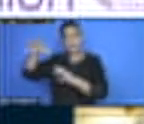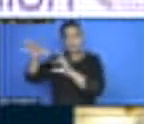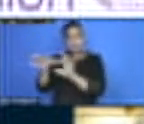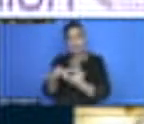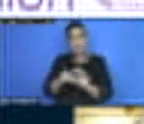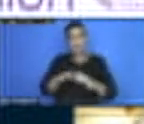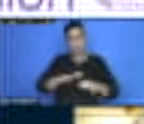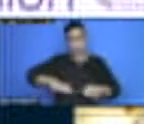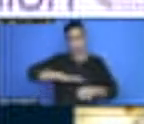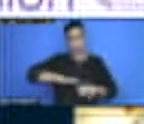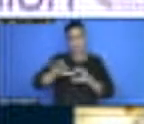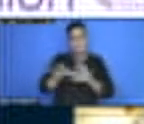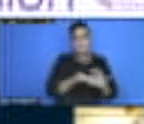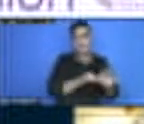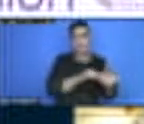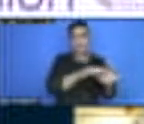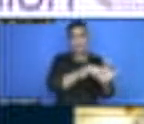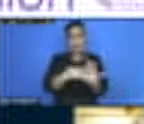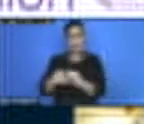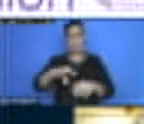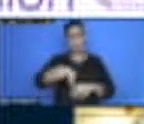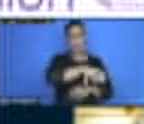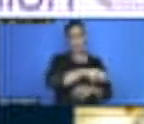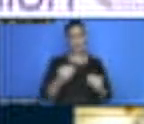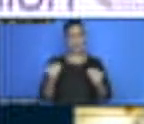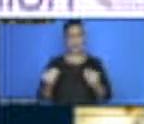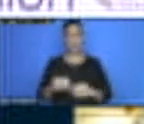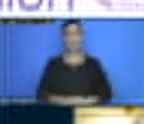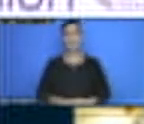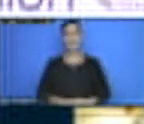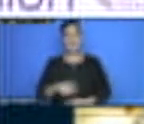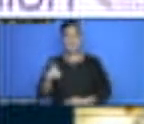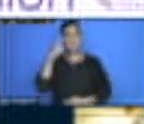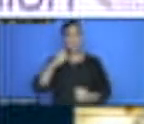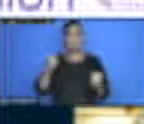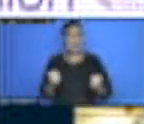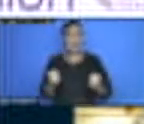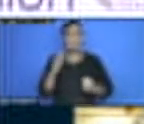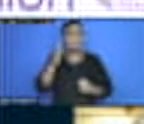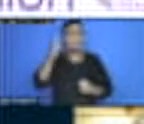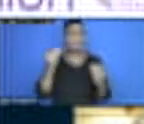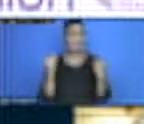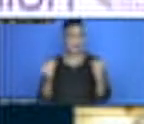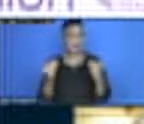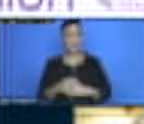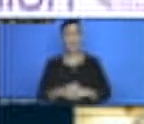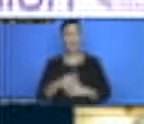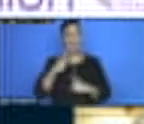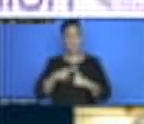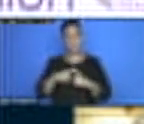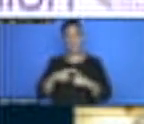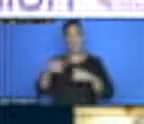actions, because action is what we need, that you want to put forward. And then we'll open it back to the floor very briefly for your